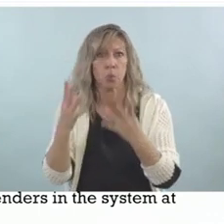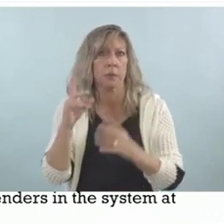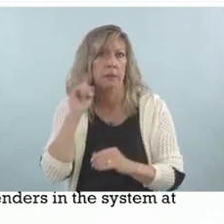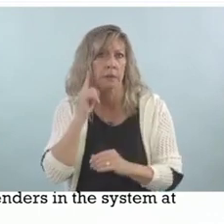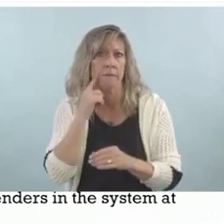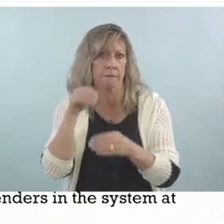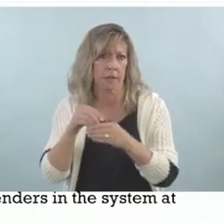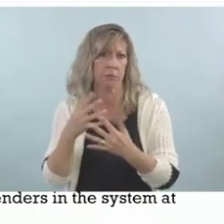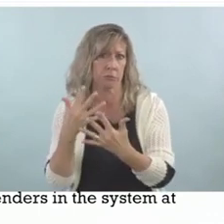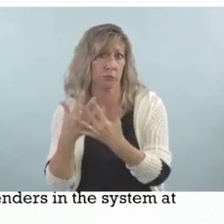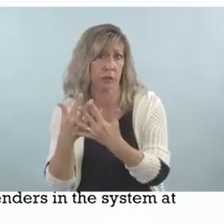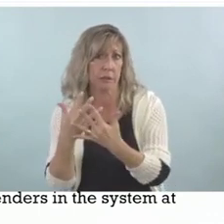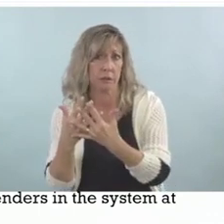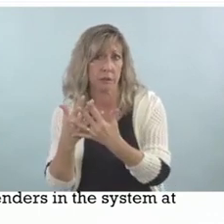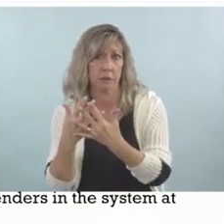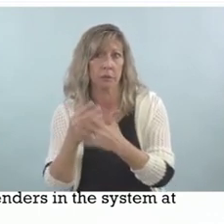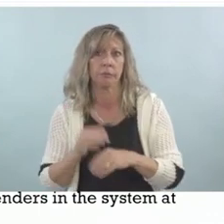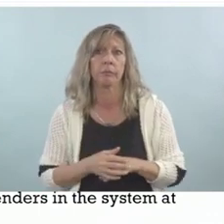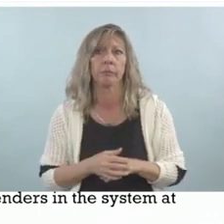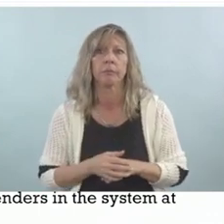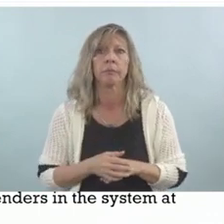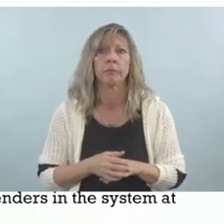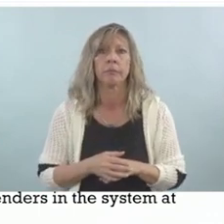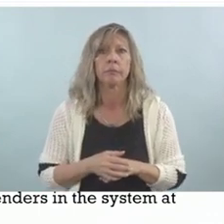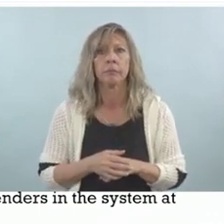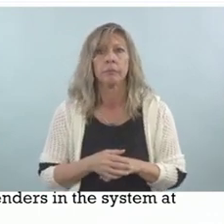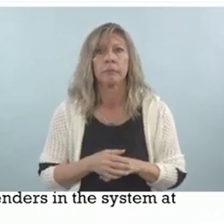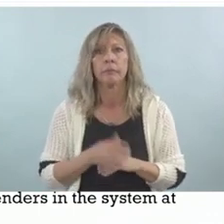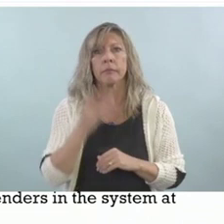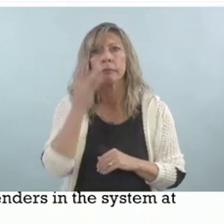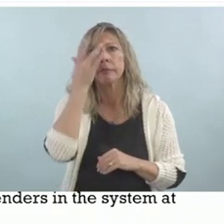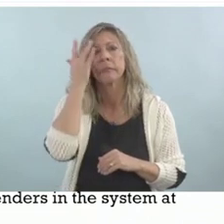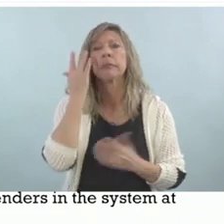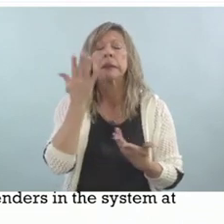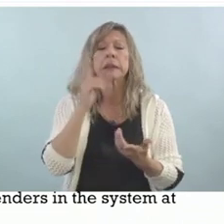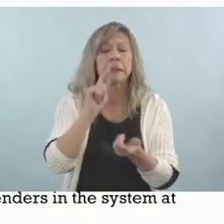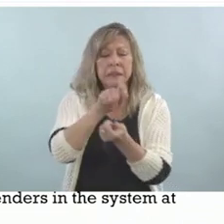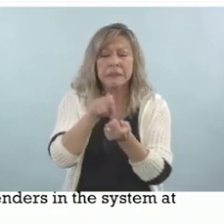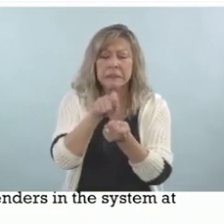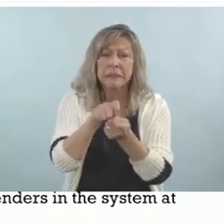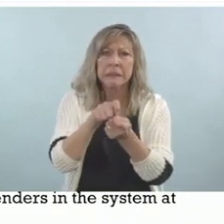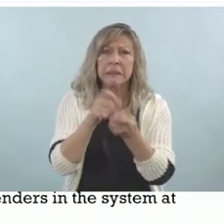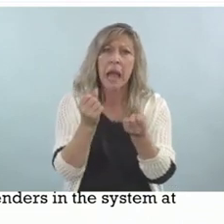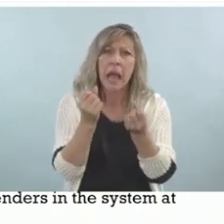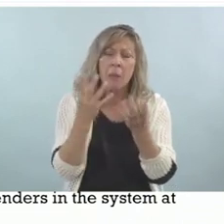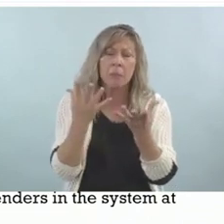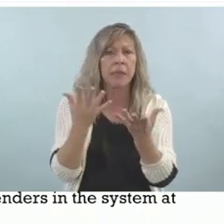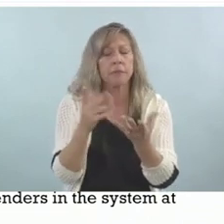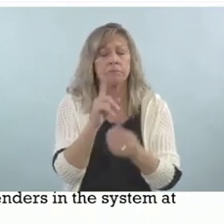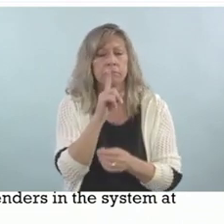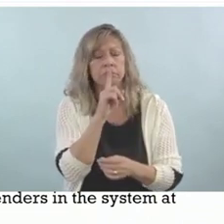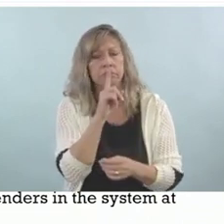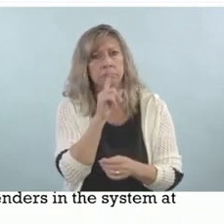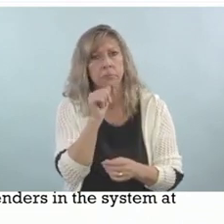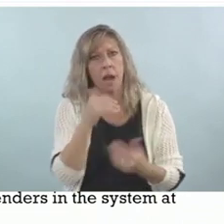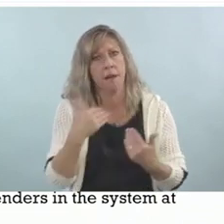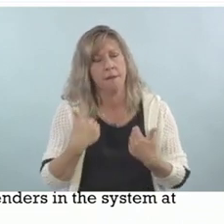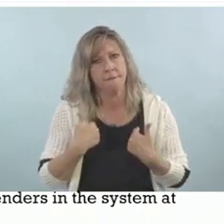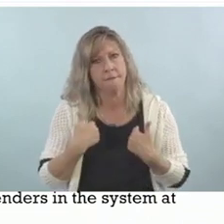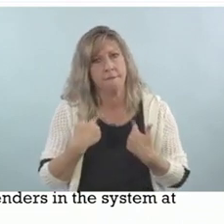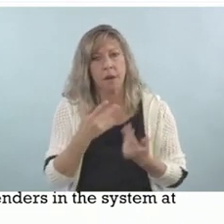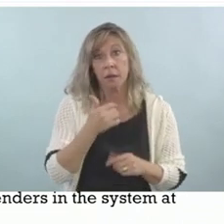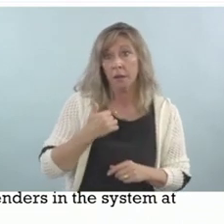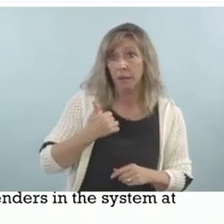prison. So now we don't really have specific numbers. I don't know how sophisticated you all are in Canada,